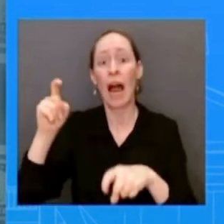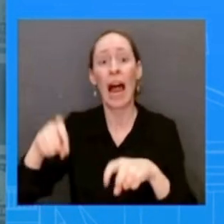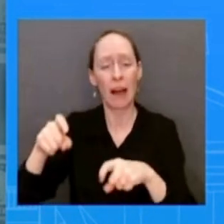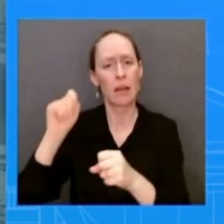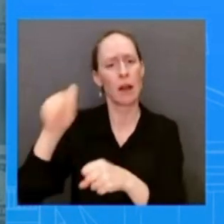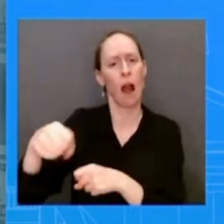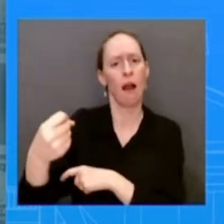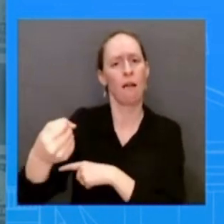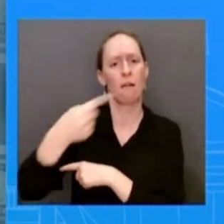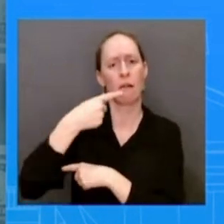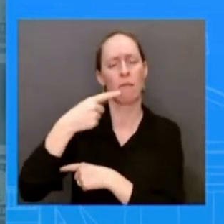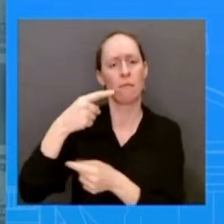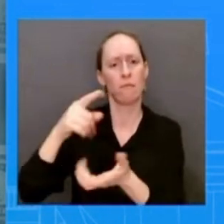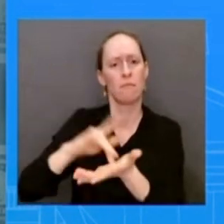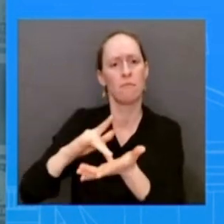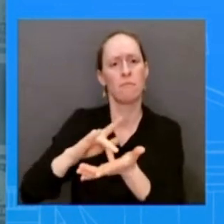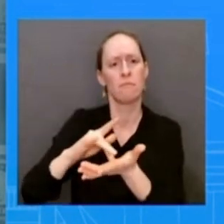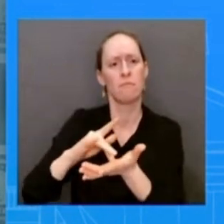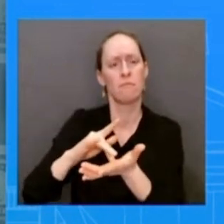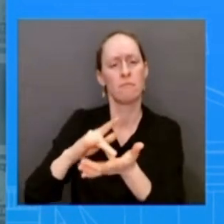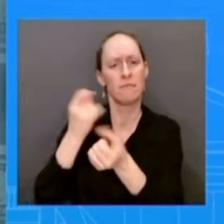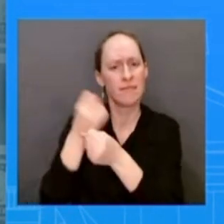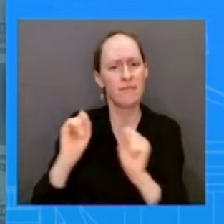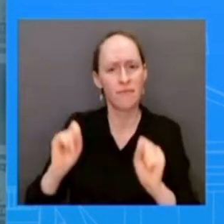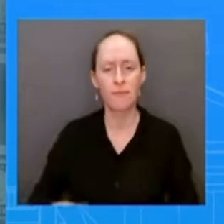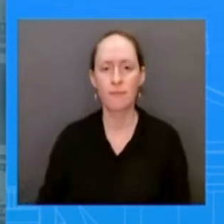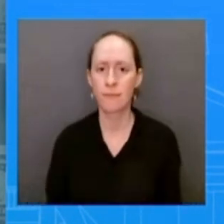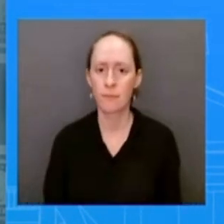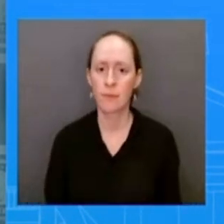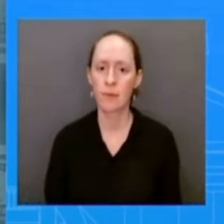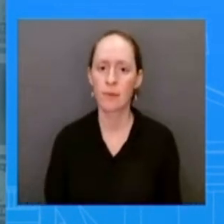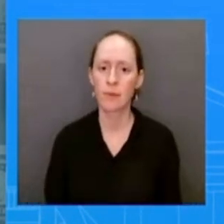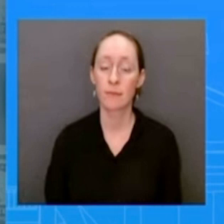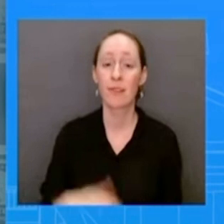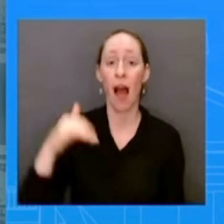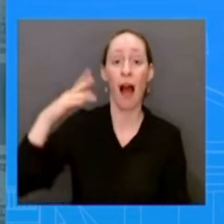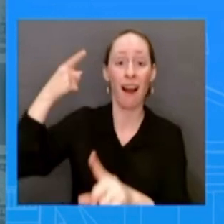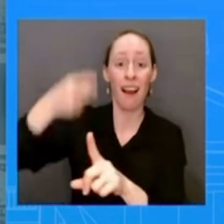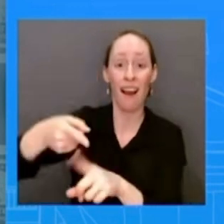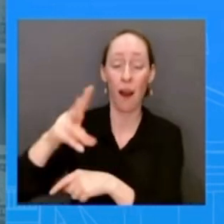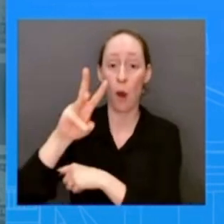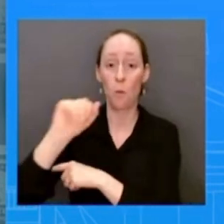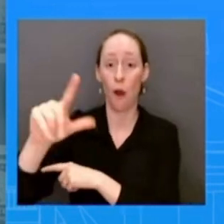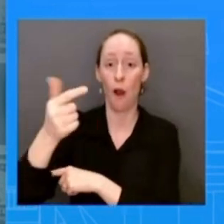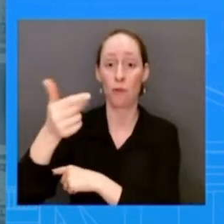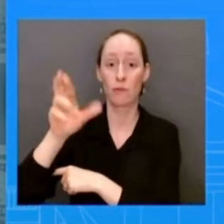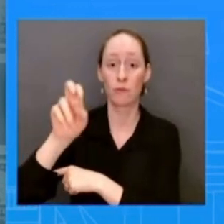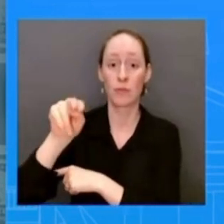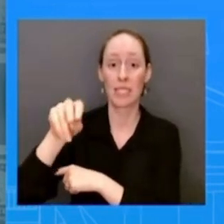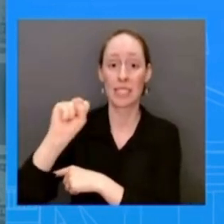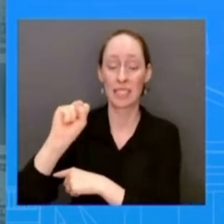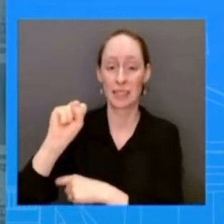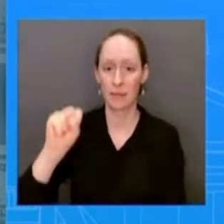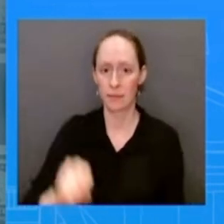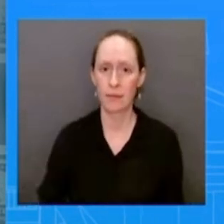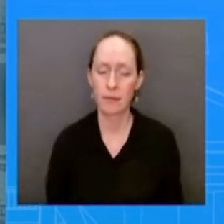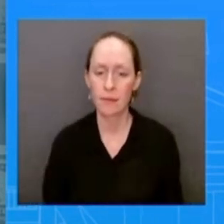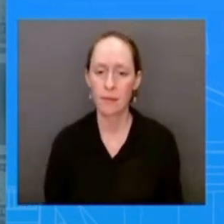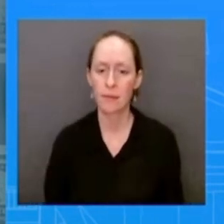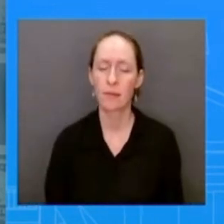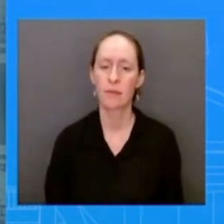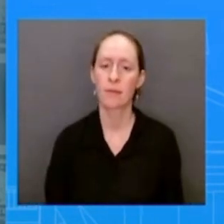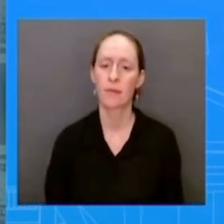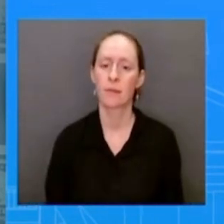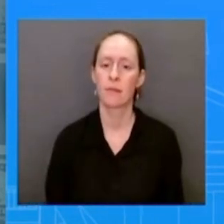uh to say one note about walgreens they clarified its position on working toward uh providing this medication where it is legal uh but i